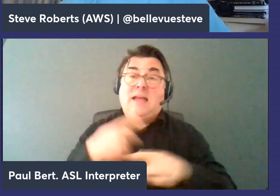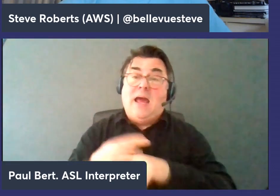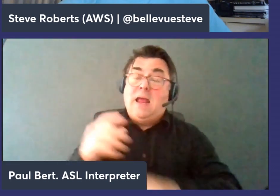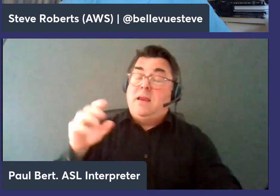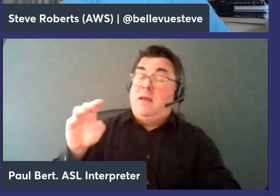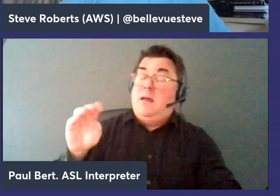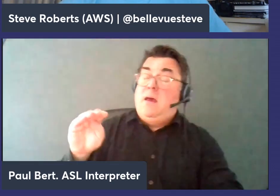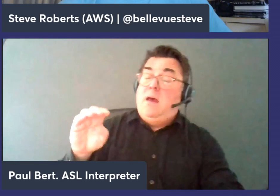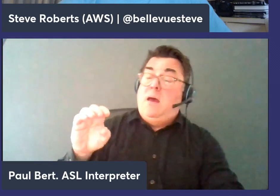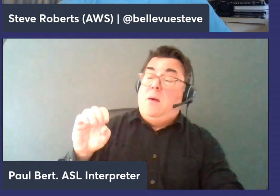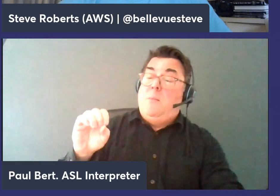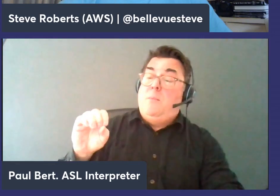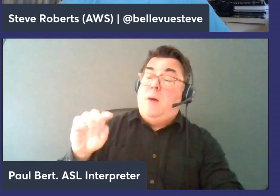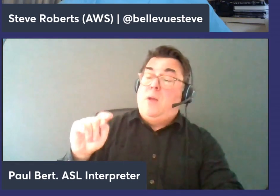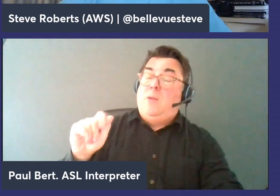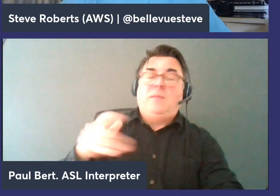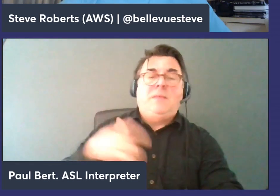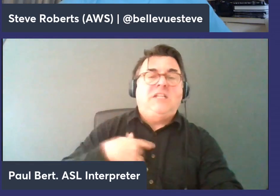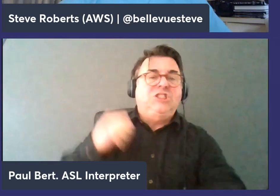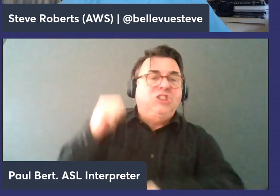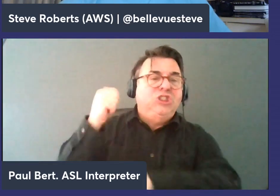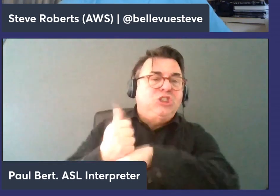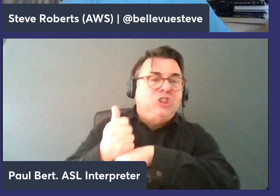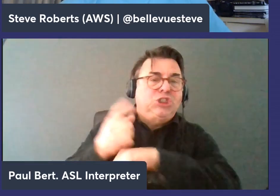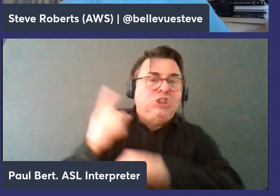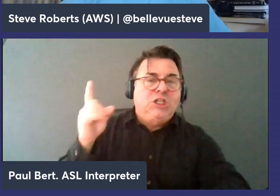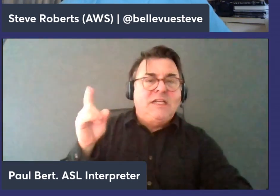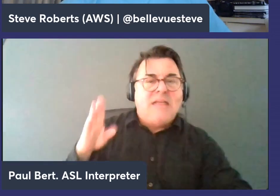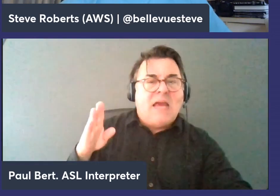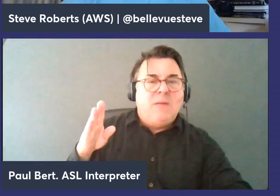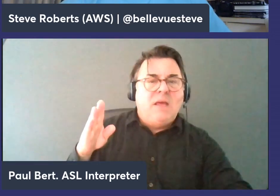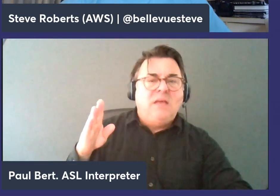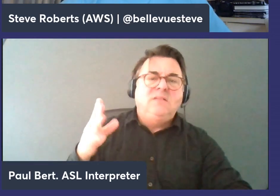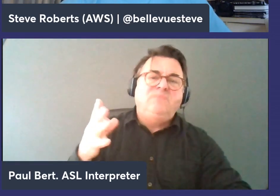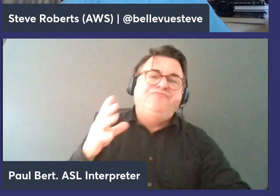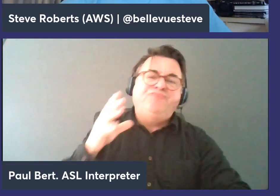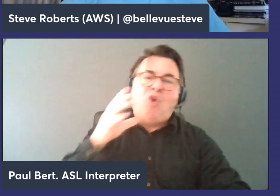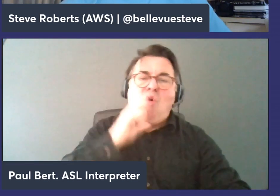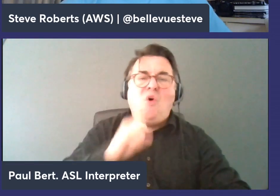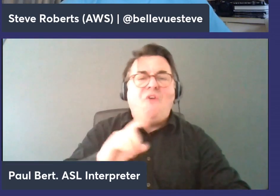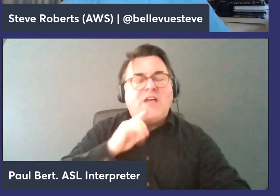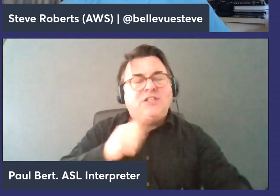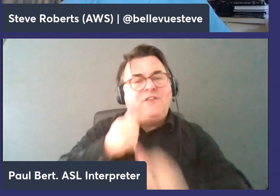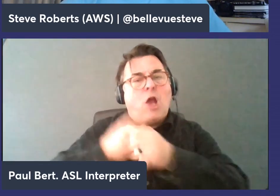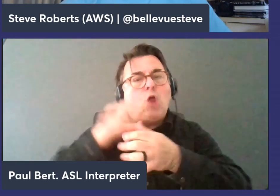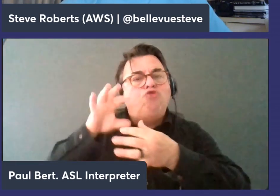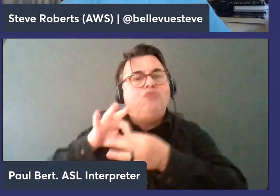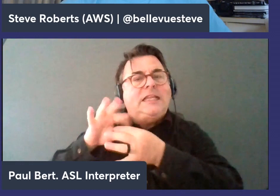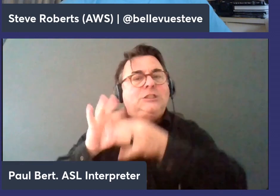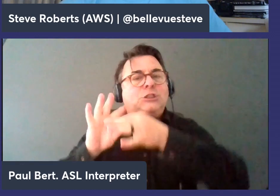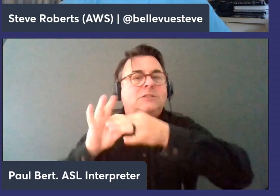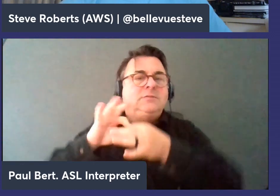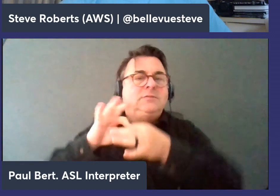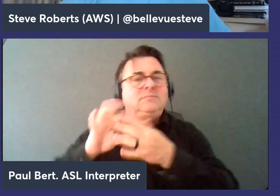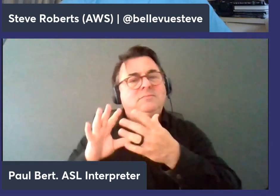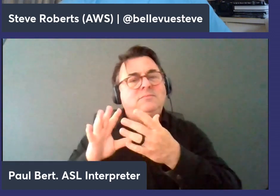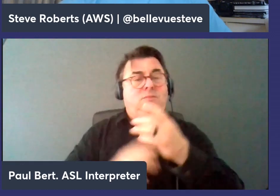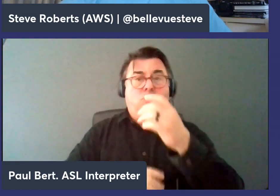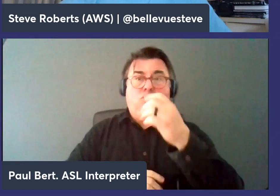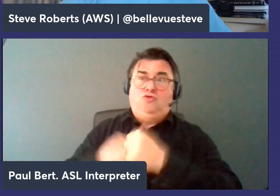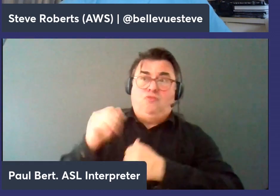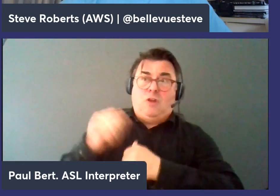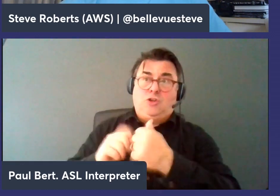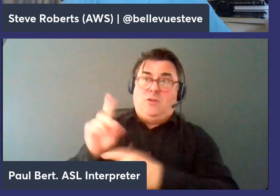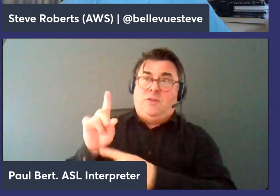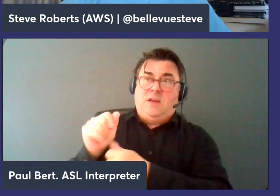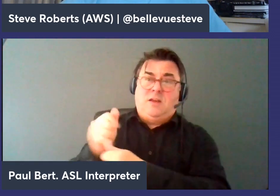you've got one database that is you know usually traditionally a relational database and you want to you want to structure your data so